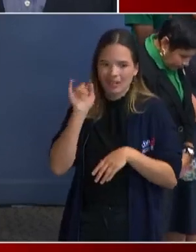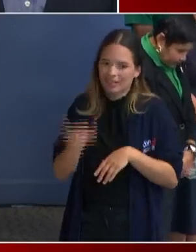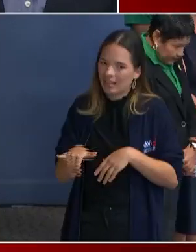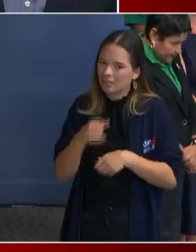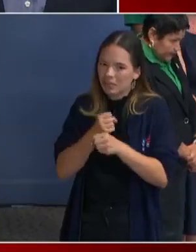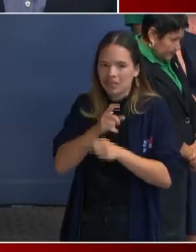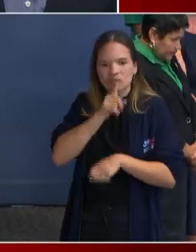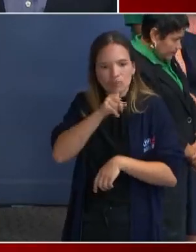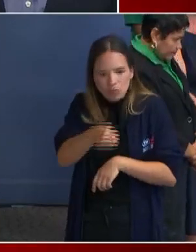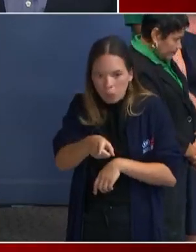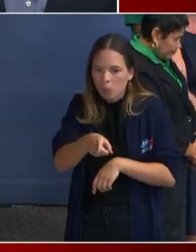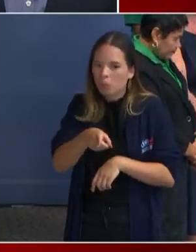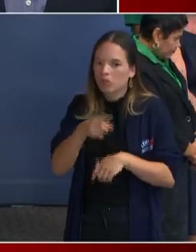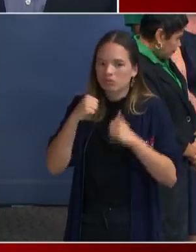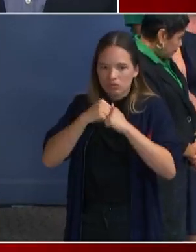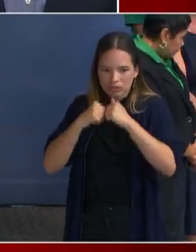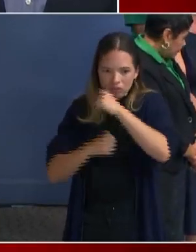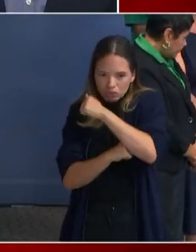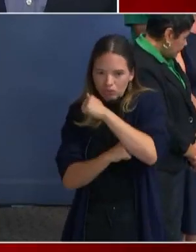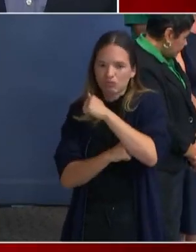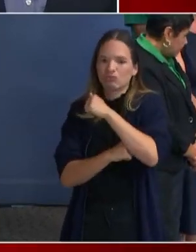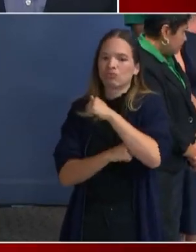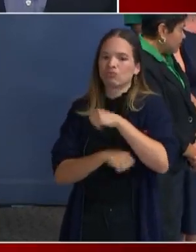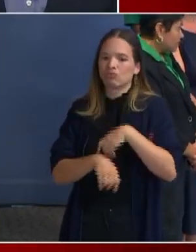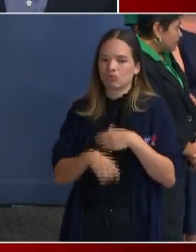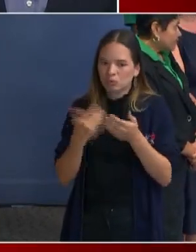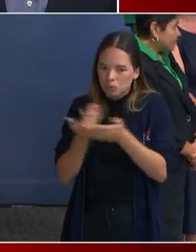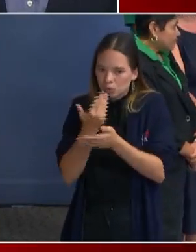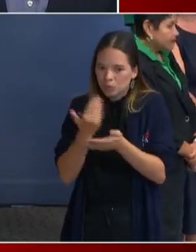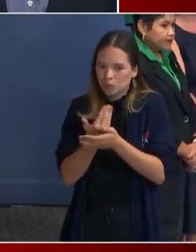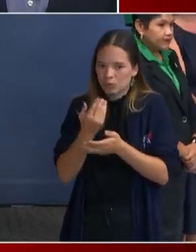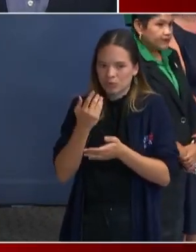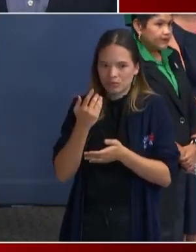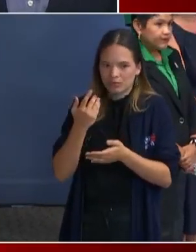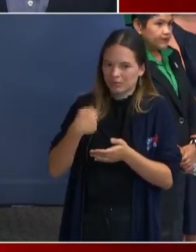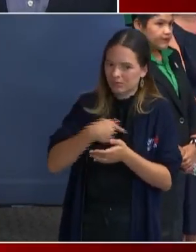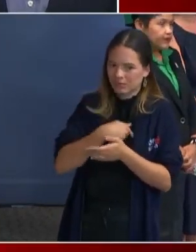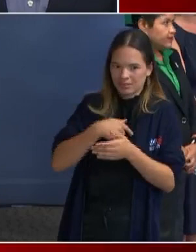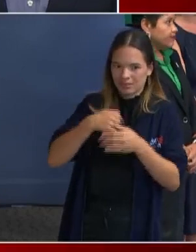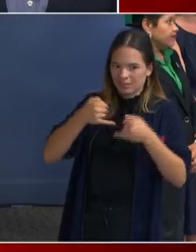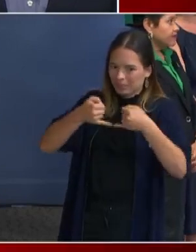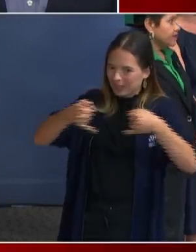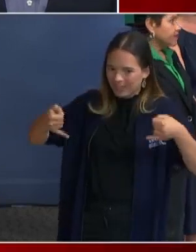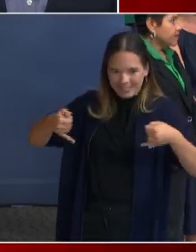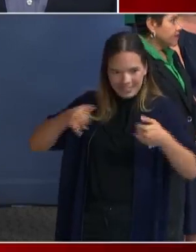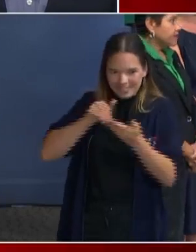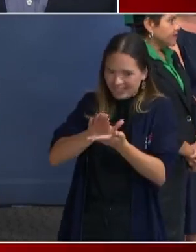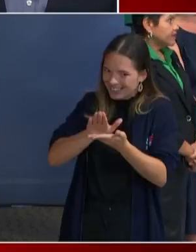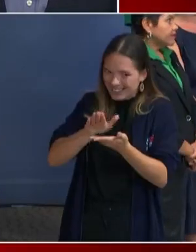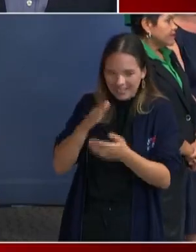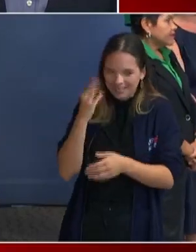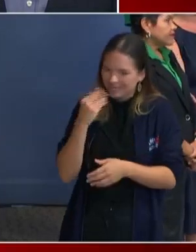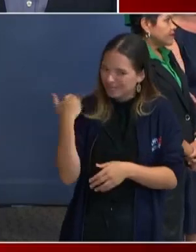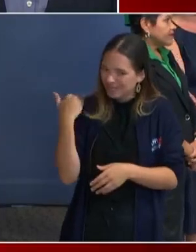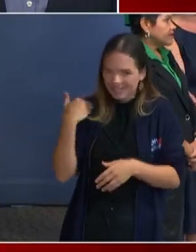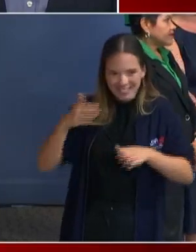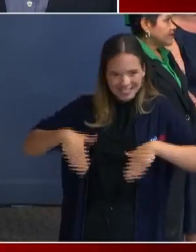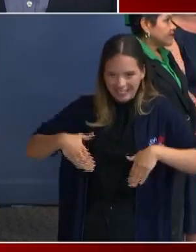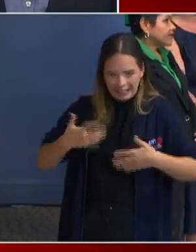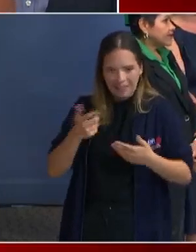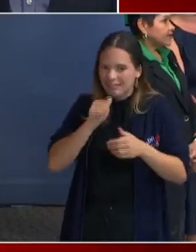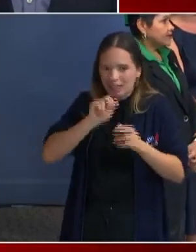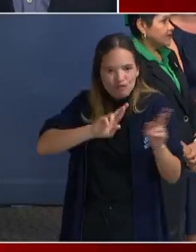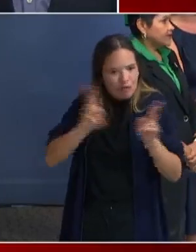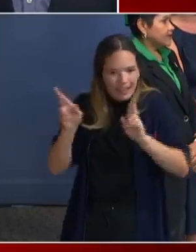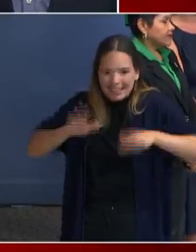we didn't have. We, we're not a border town. I think that was your article, right? We're not a border town. Uh, and so basically